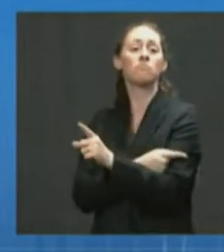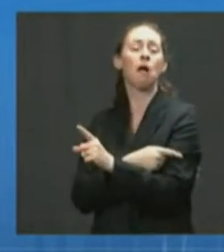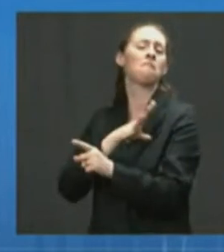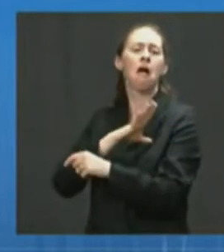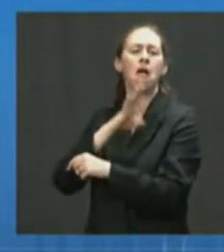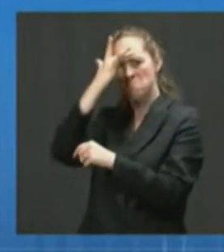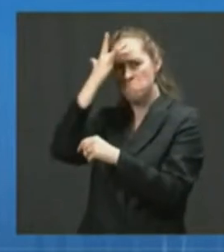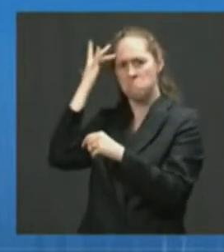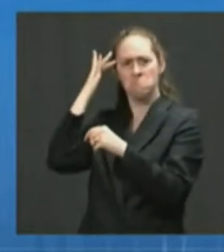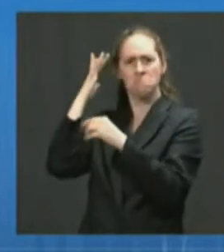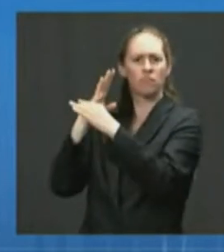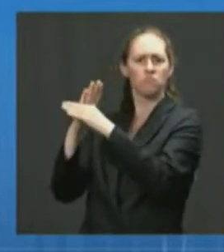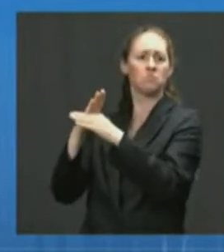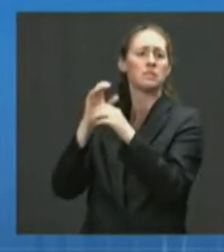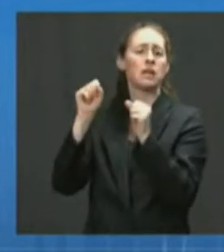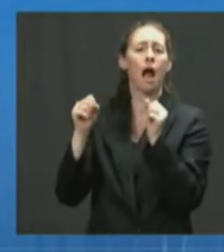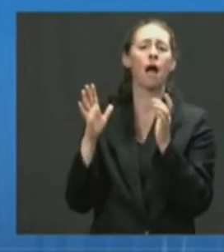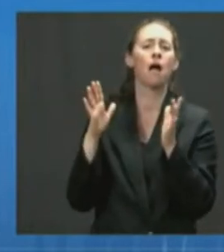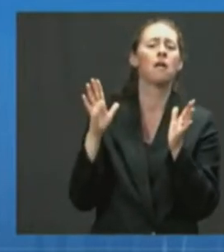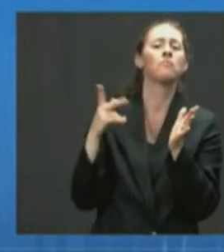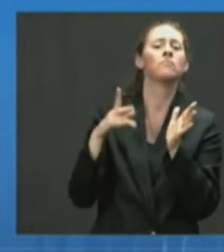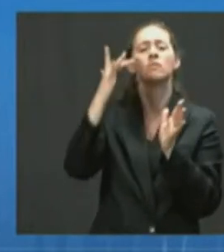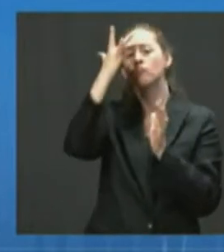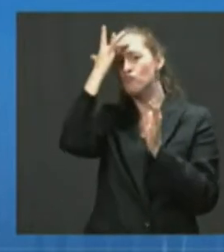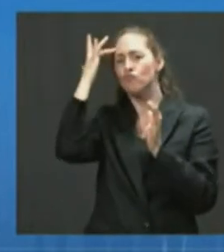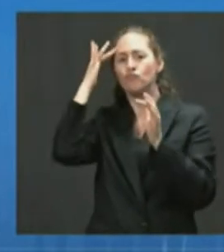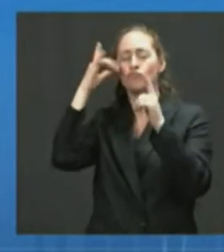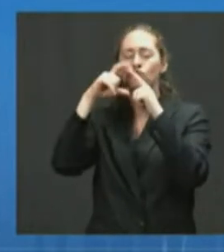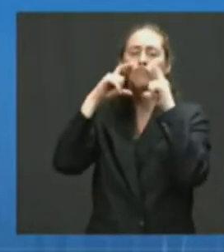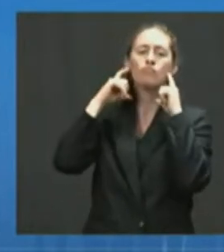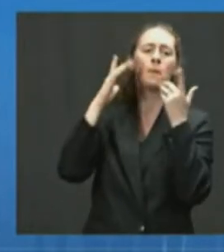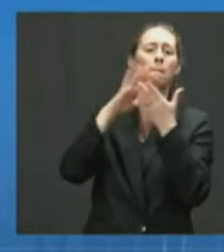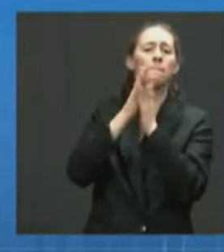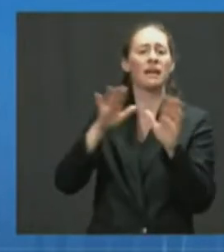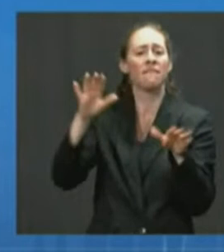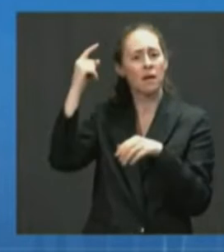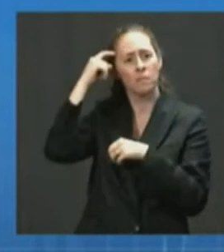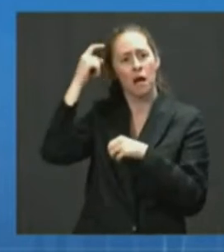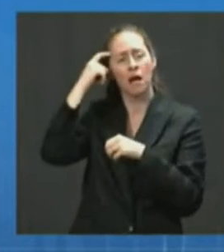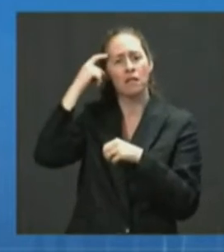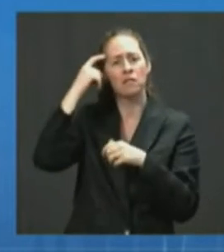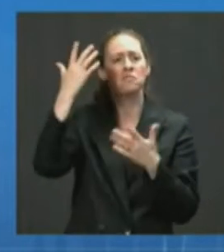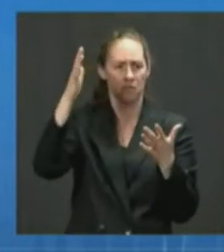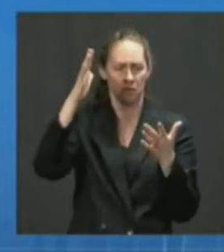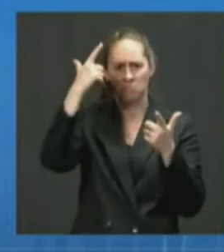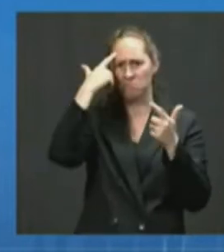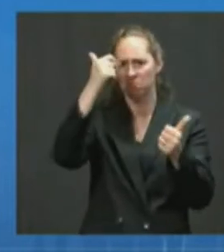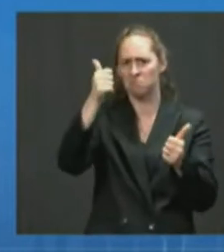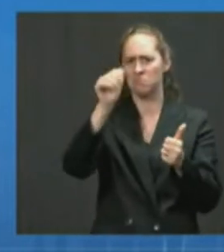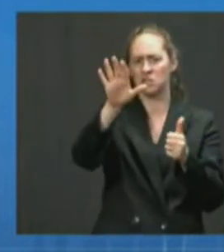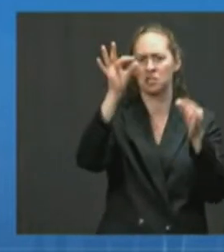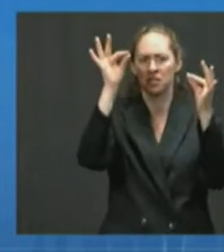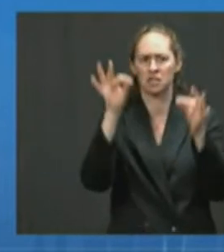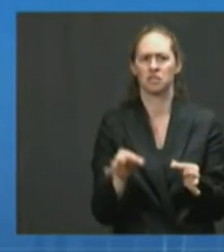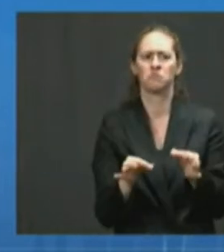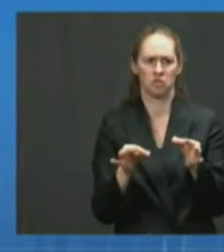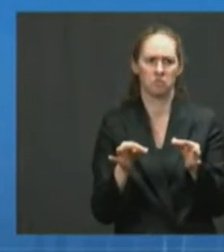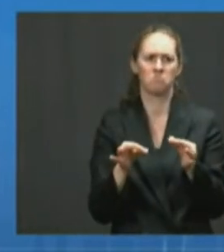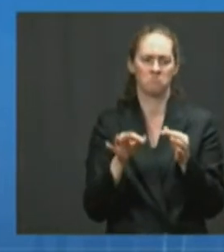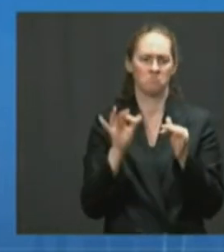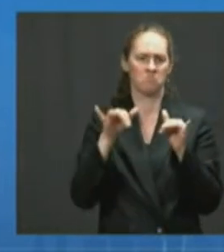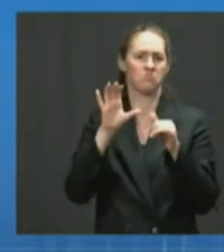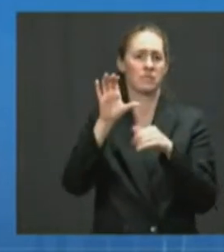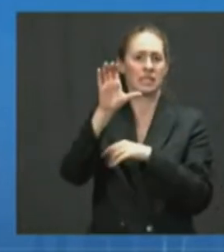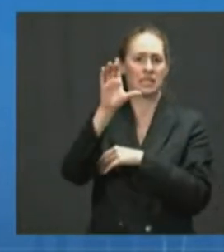to add an extra layer of protection by putting on your mask. And that's a very individual choice that has been consistent with our CDC guidance since we put it